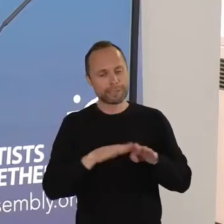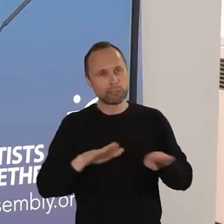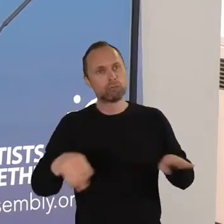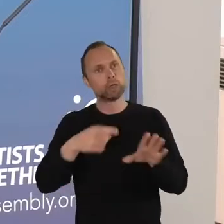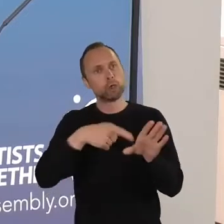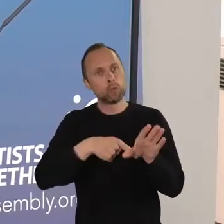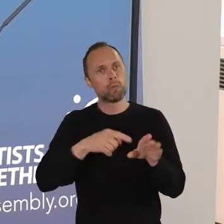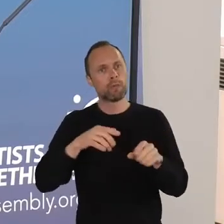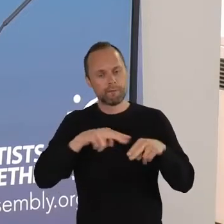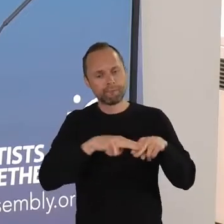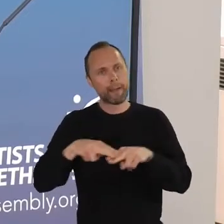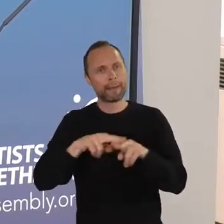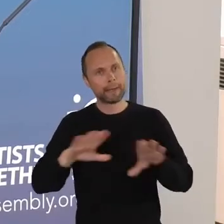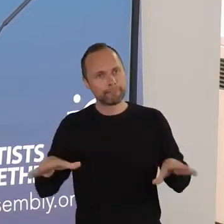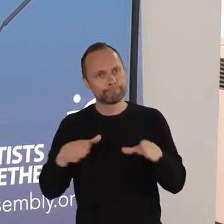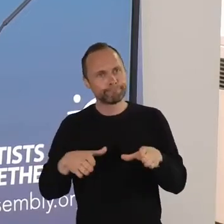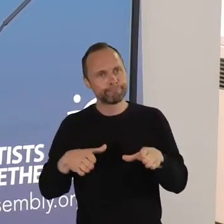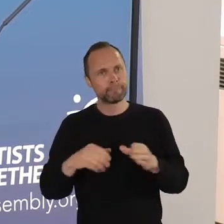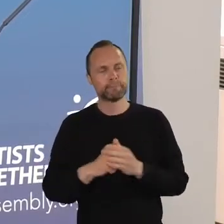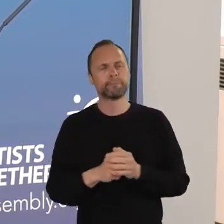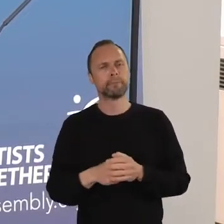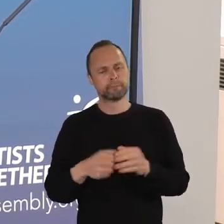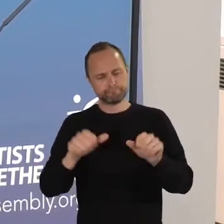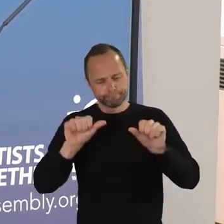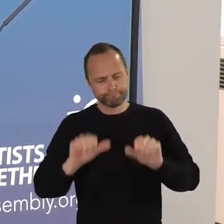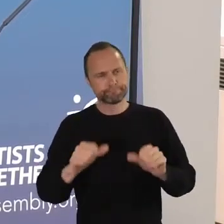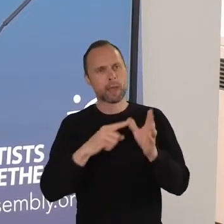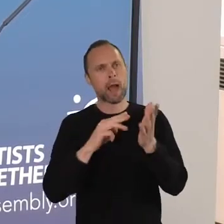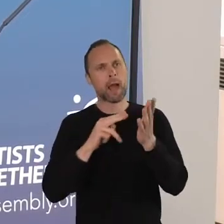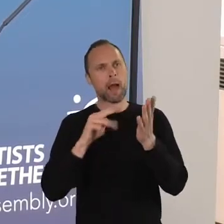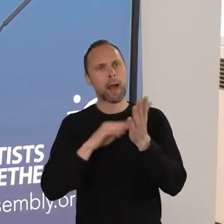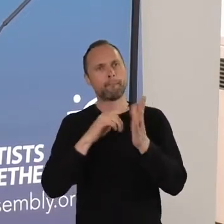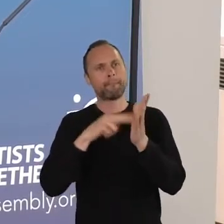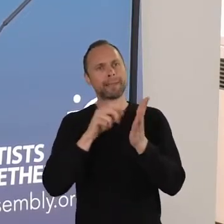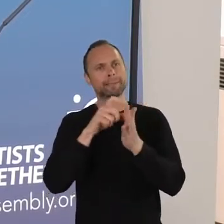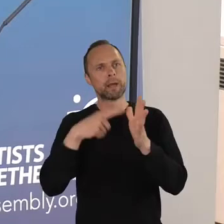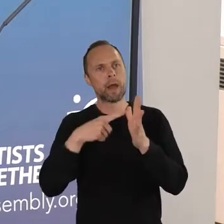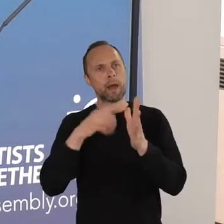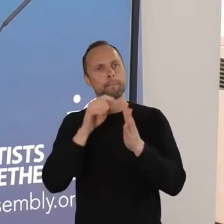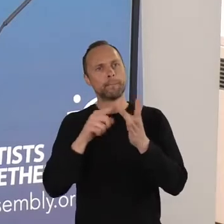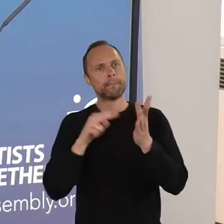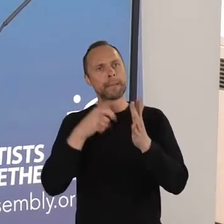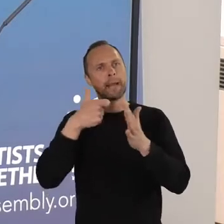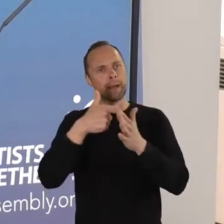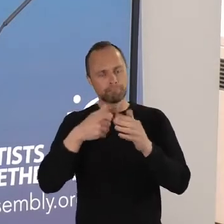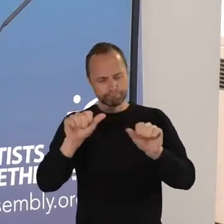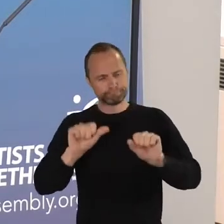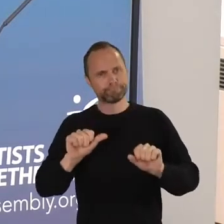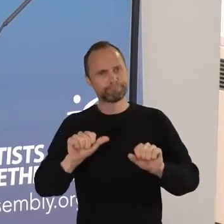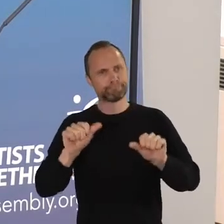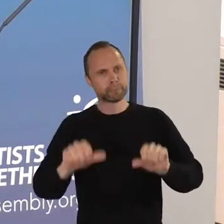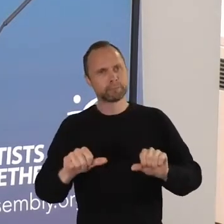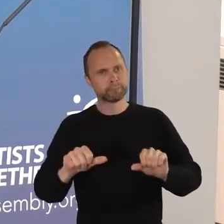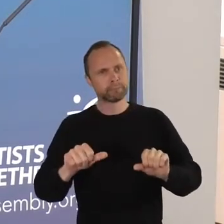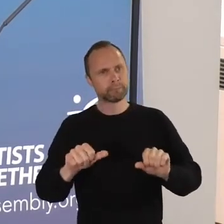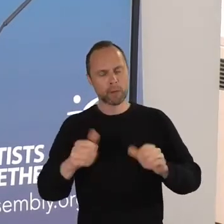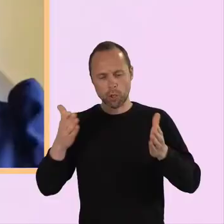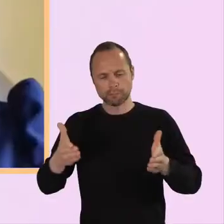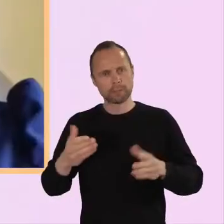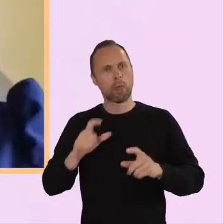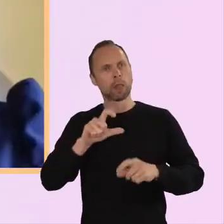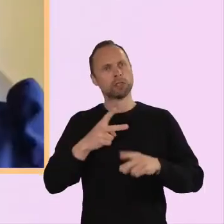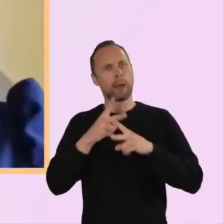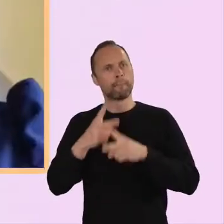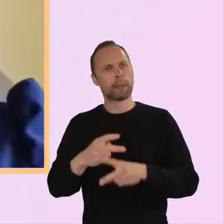and families and Amanda Pink who is a hospital chaplain. Let us remember together.